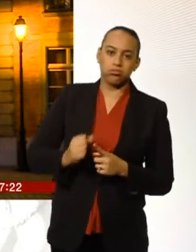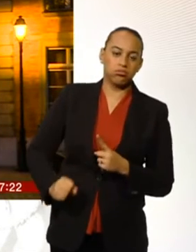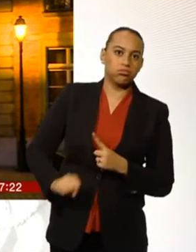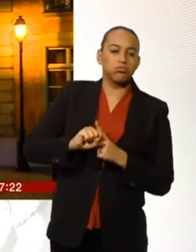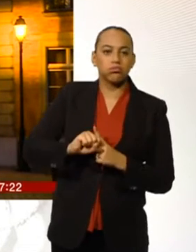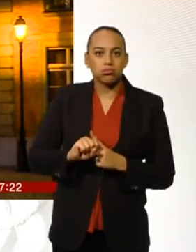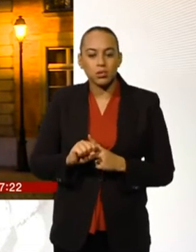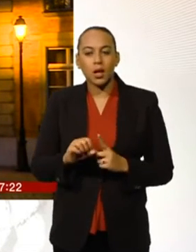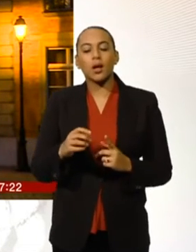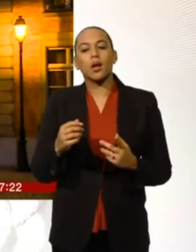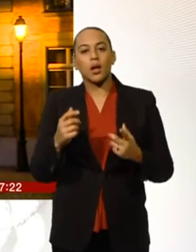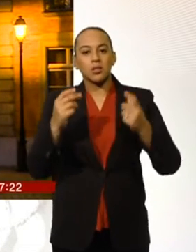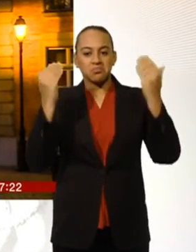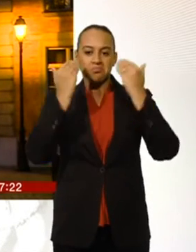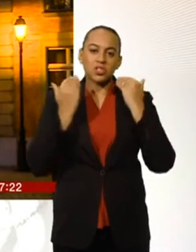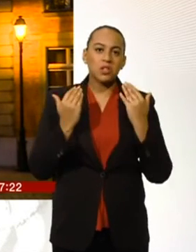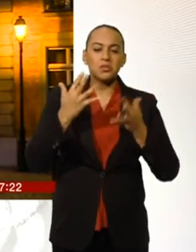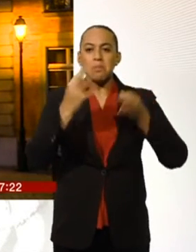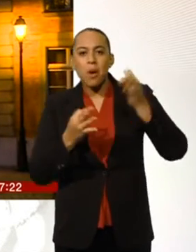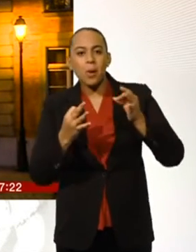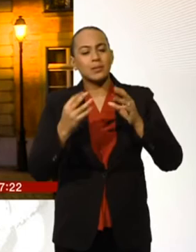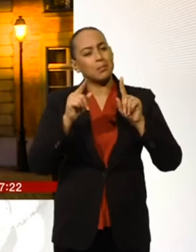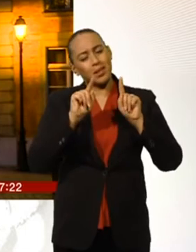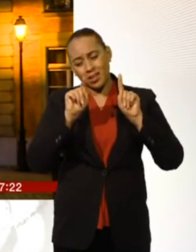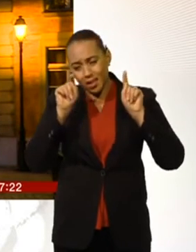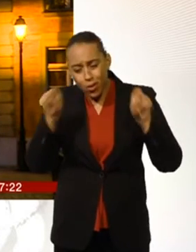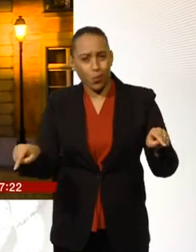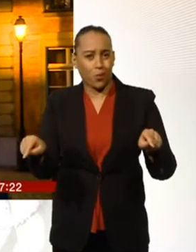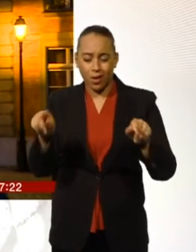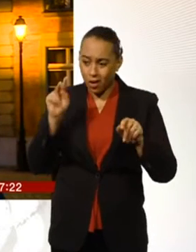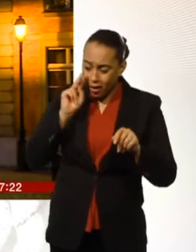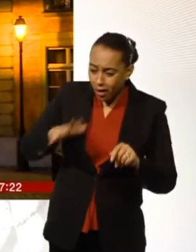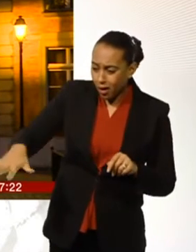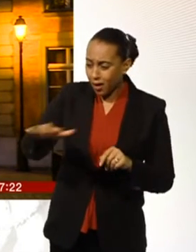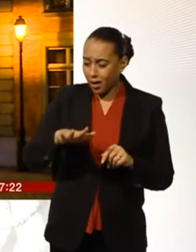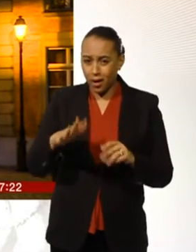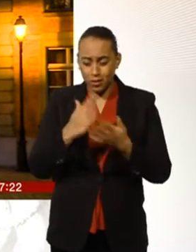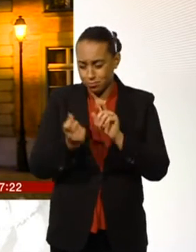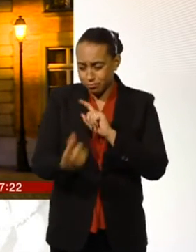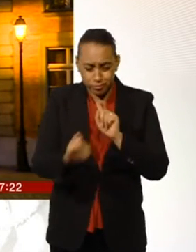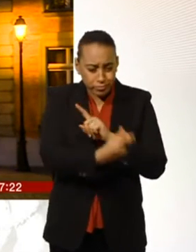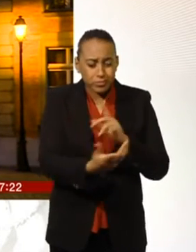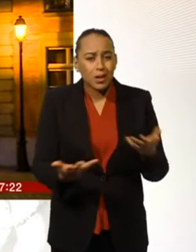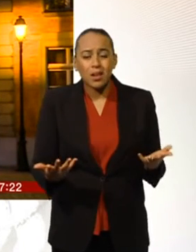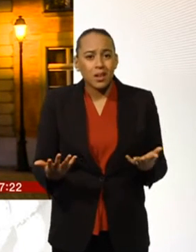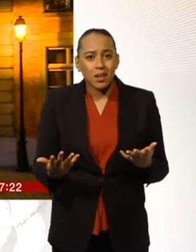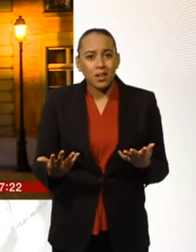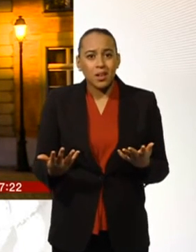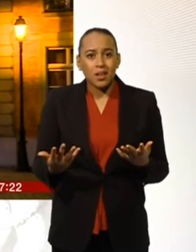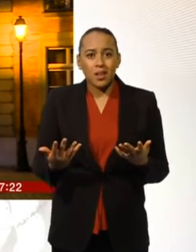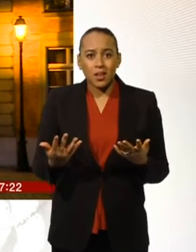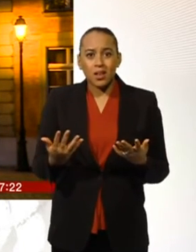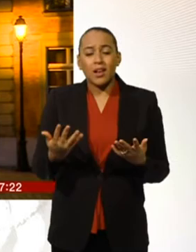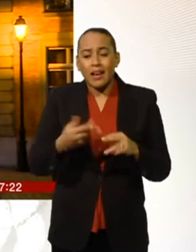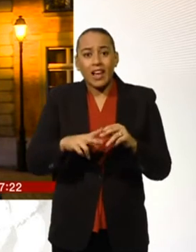officials, judges, politicians, if they can get themselves into what is just on our doorstep, you if these people were on your doorstep at home,